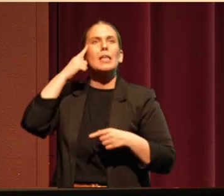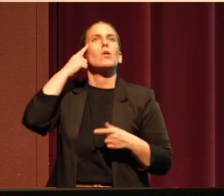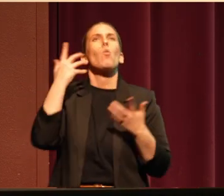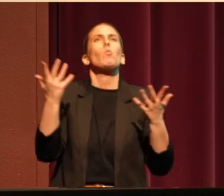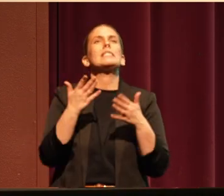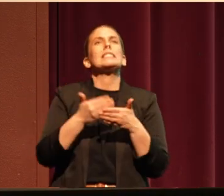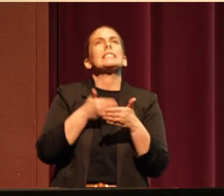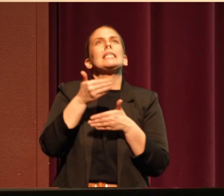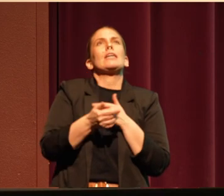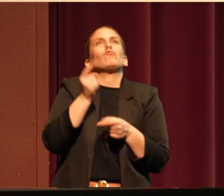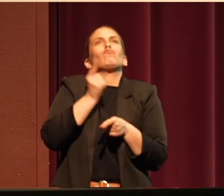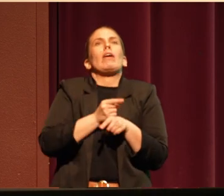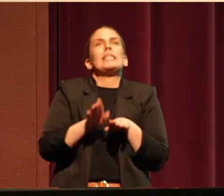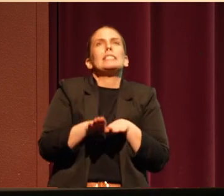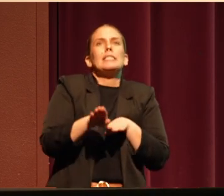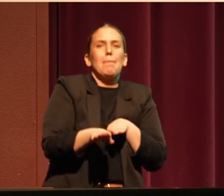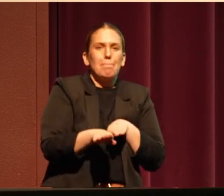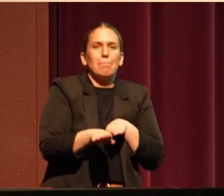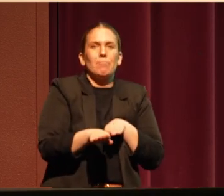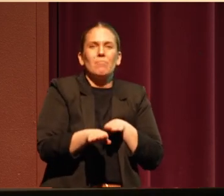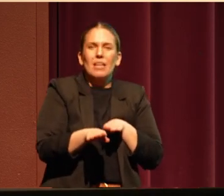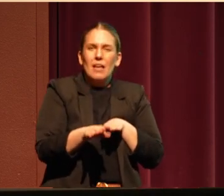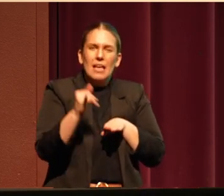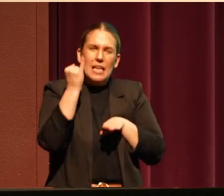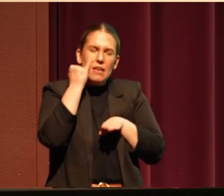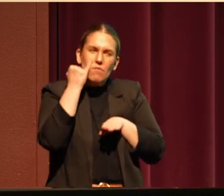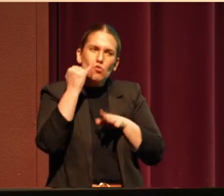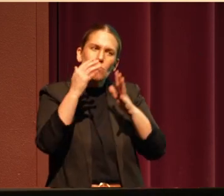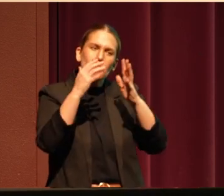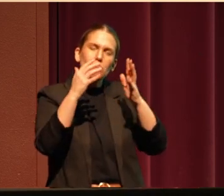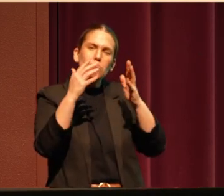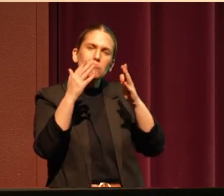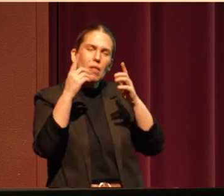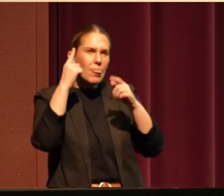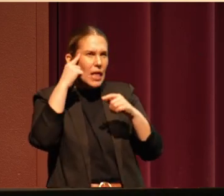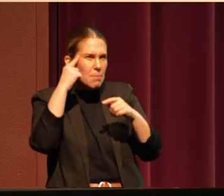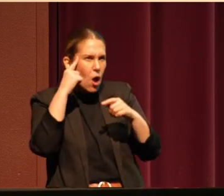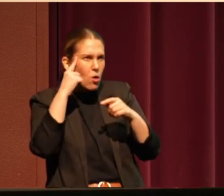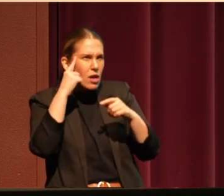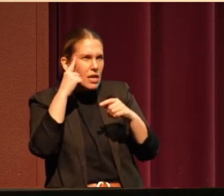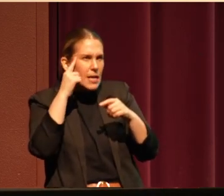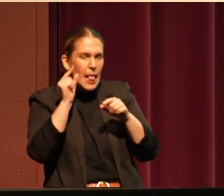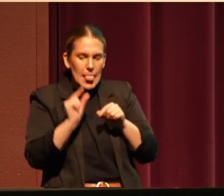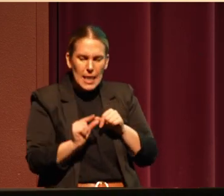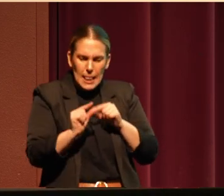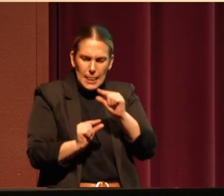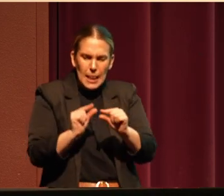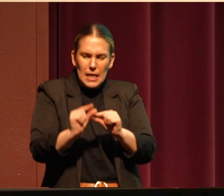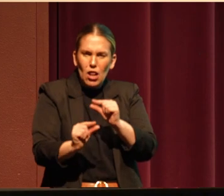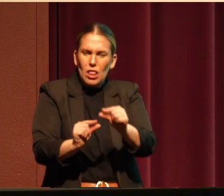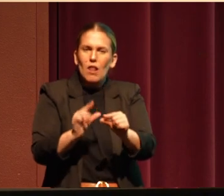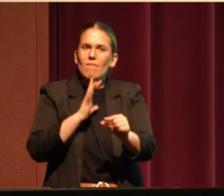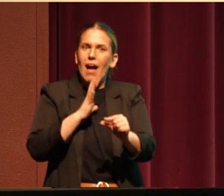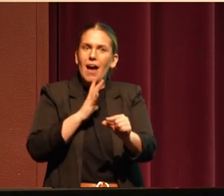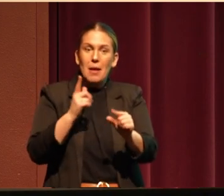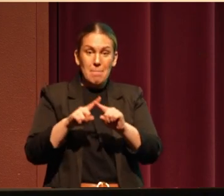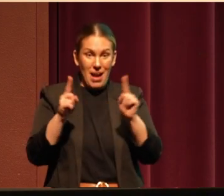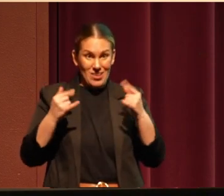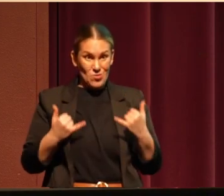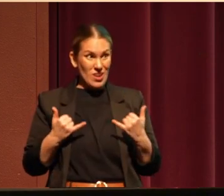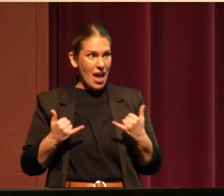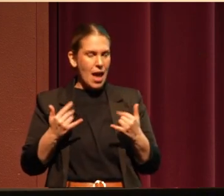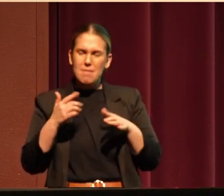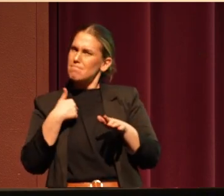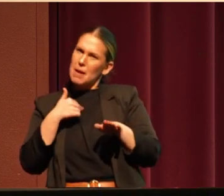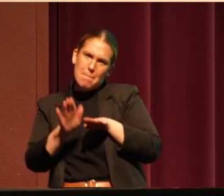And if you break it down that small, it's attainable. But I took a big step today. I might have changed